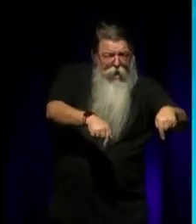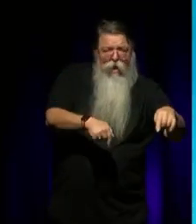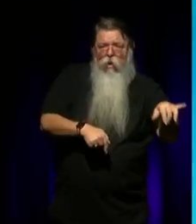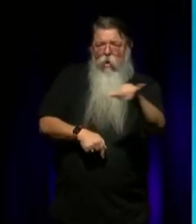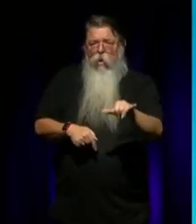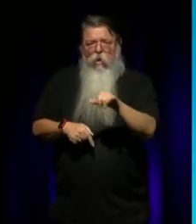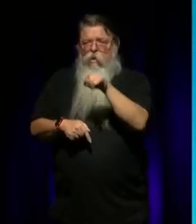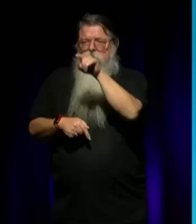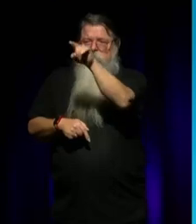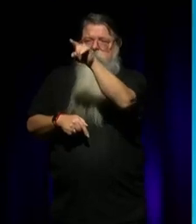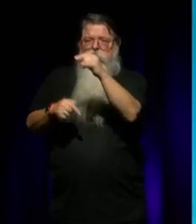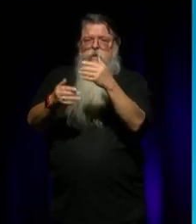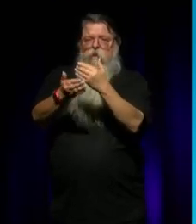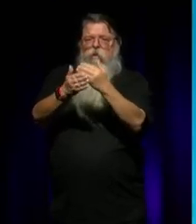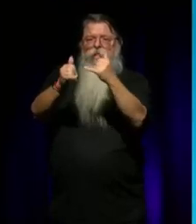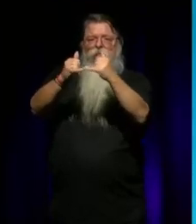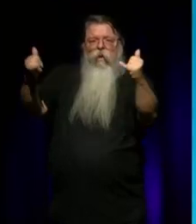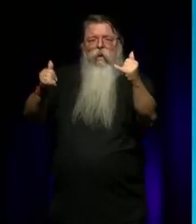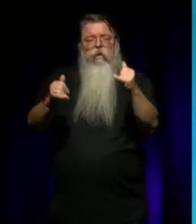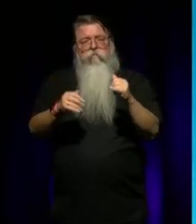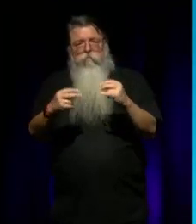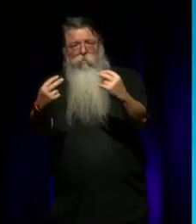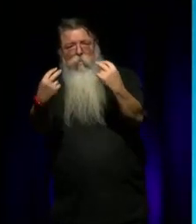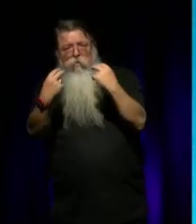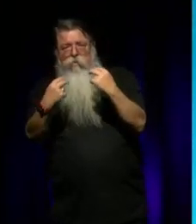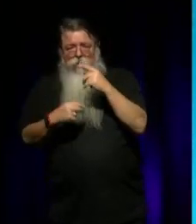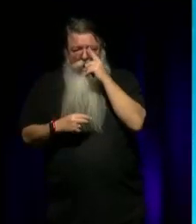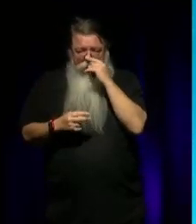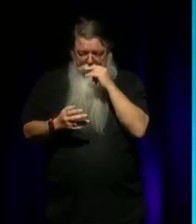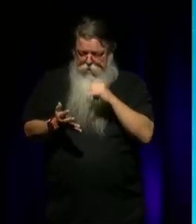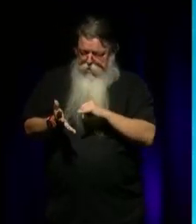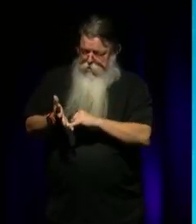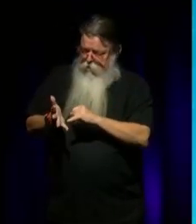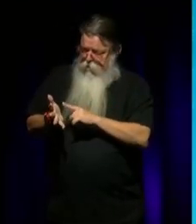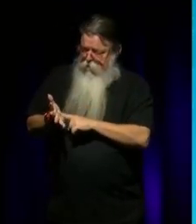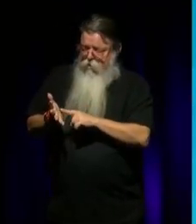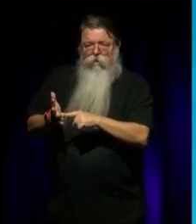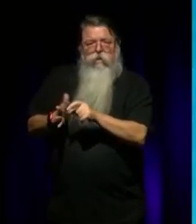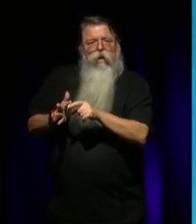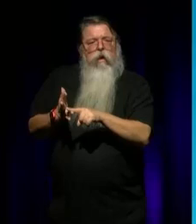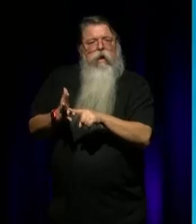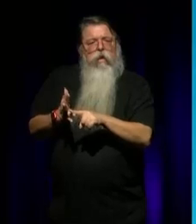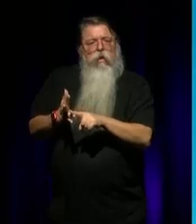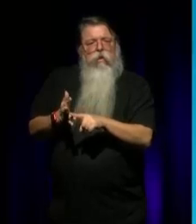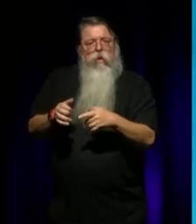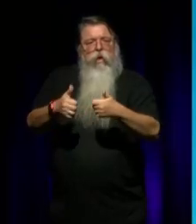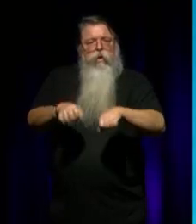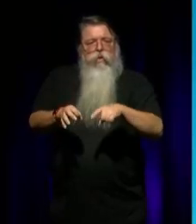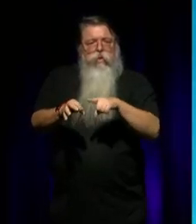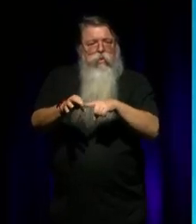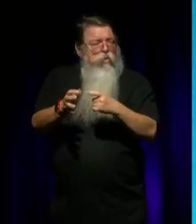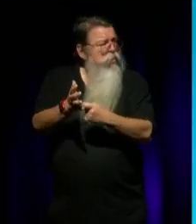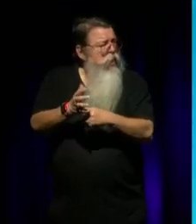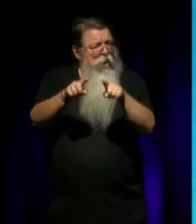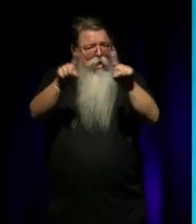So if you go to slido.com and enter the event code QBLHOFF or simply the scan the QR code that